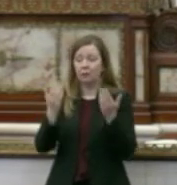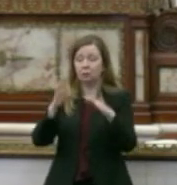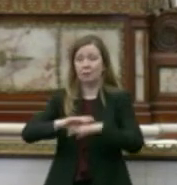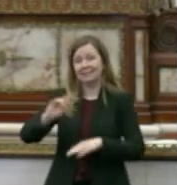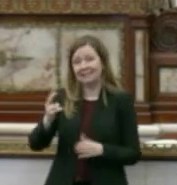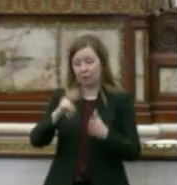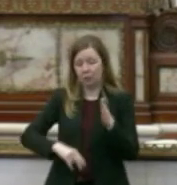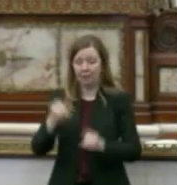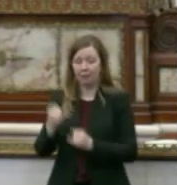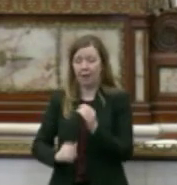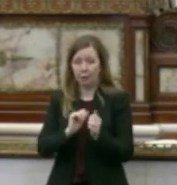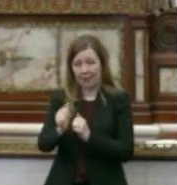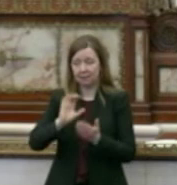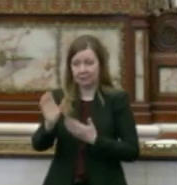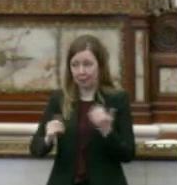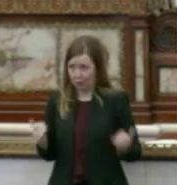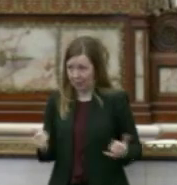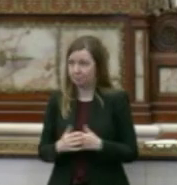second reading and the final passes calendar.